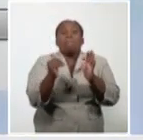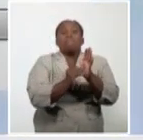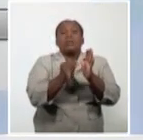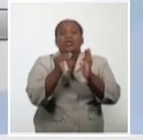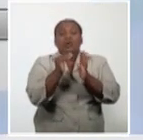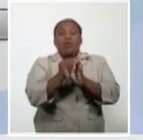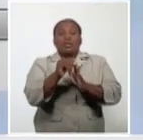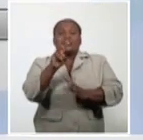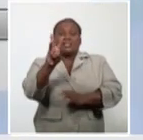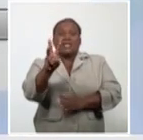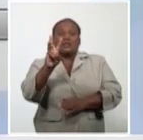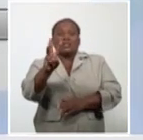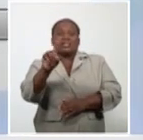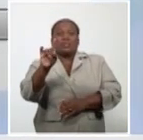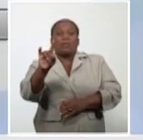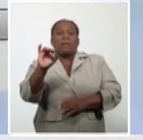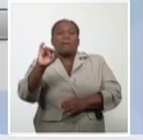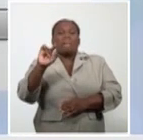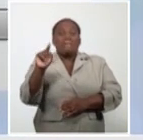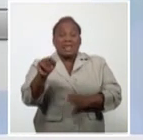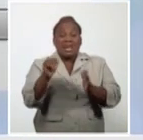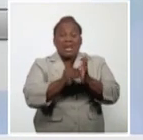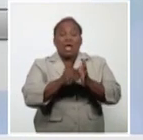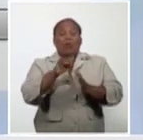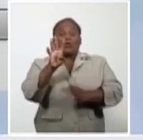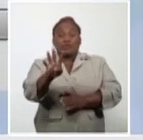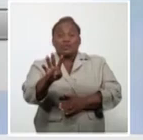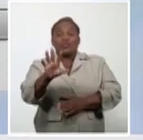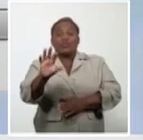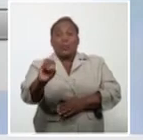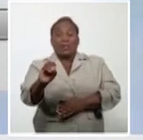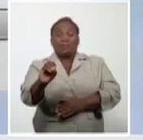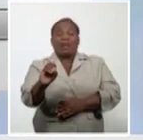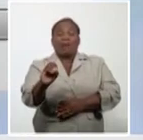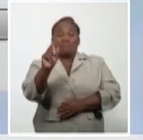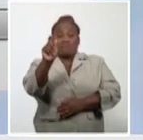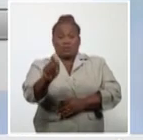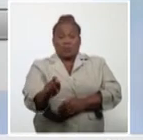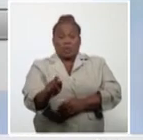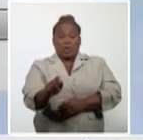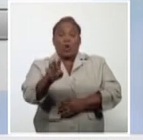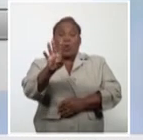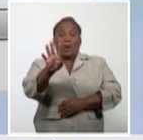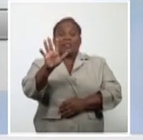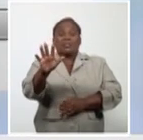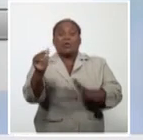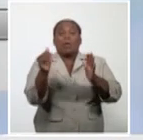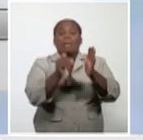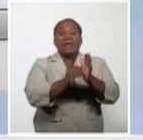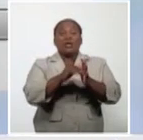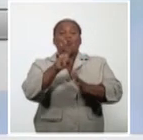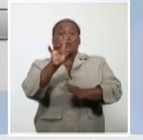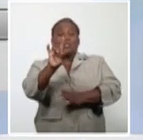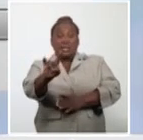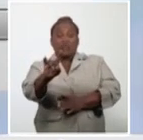confirmed cases, 45,933 in one day,